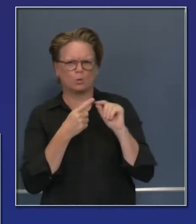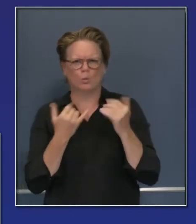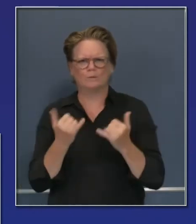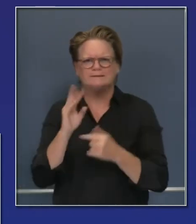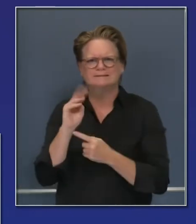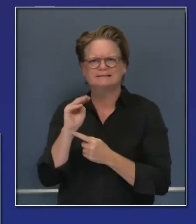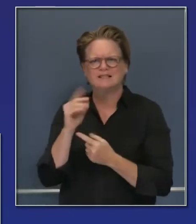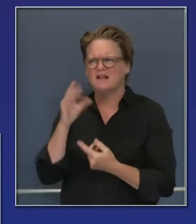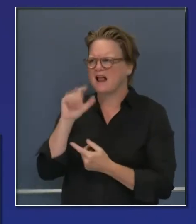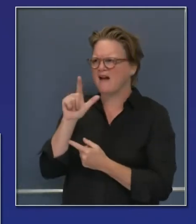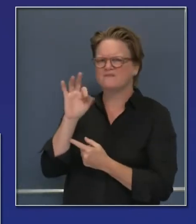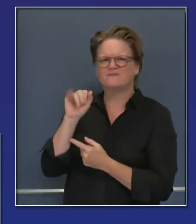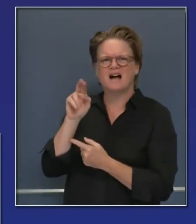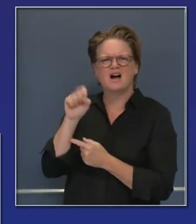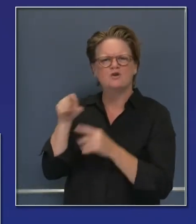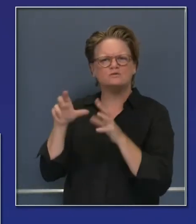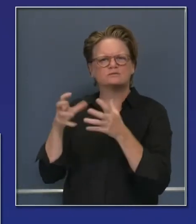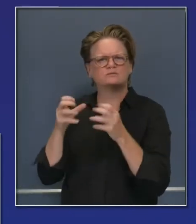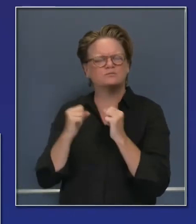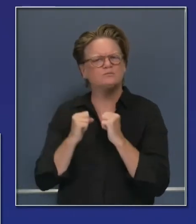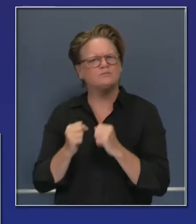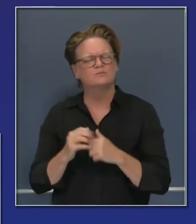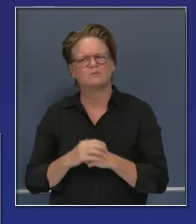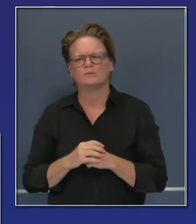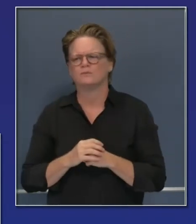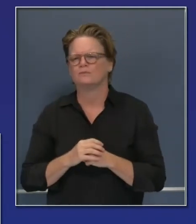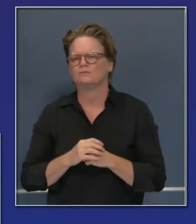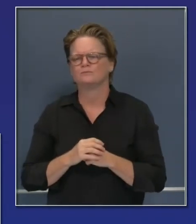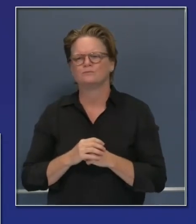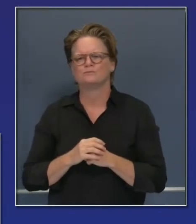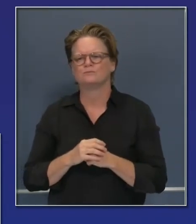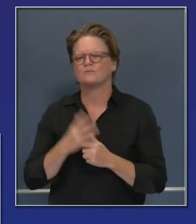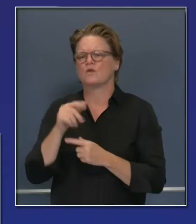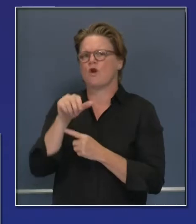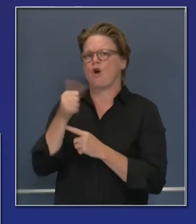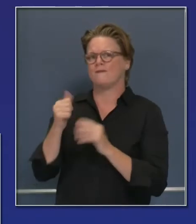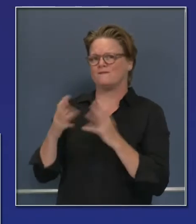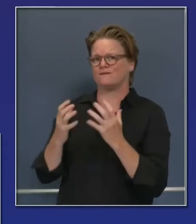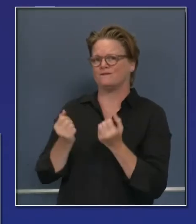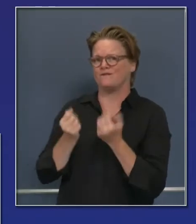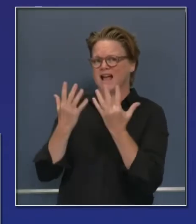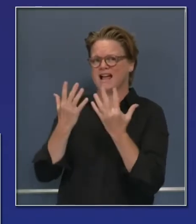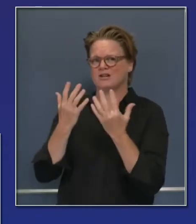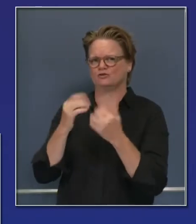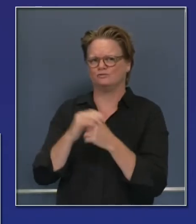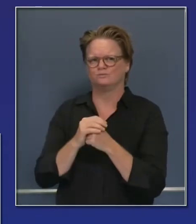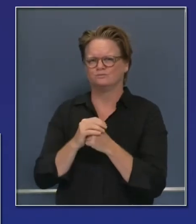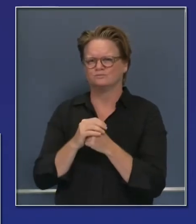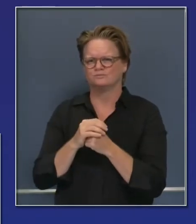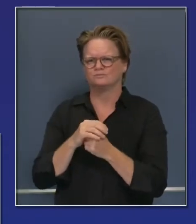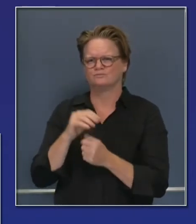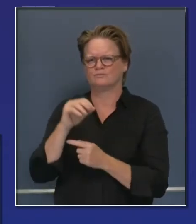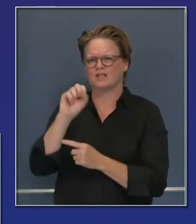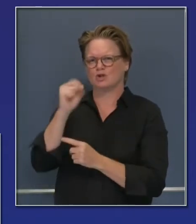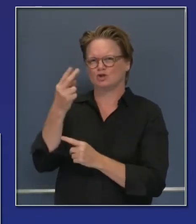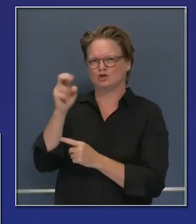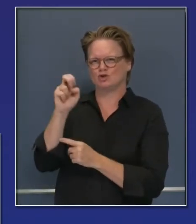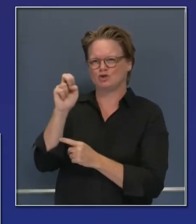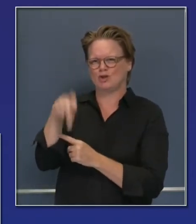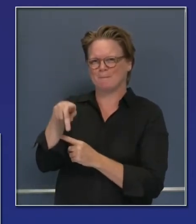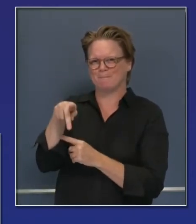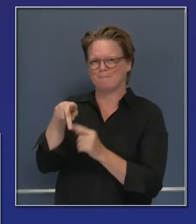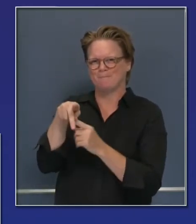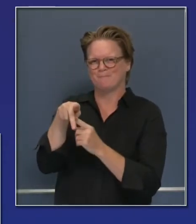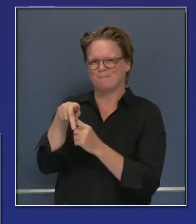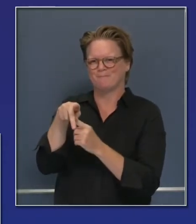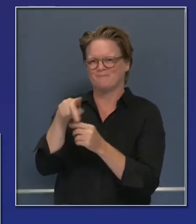fire. The sheep fire, also a concern, this one has been stubborn, 0% containment, 26,000 acres. We're at